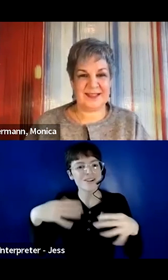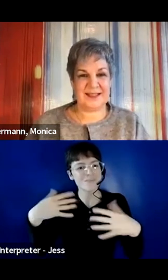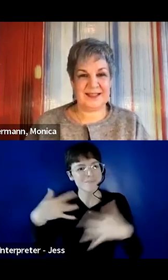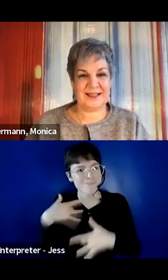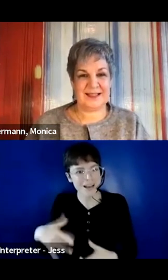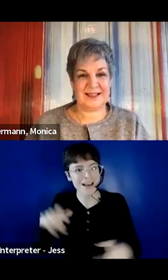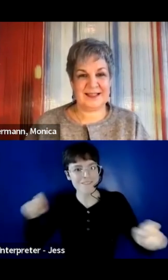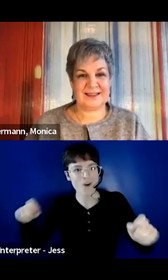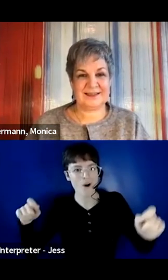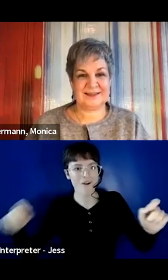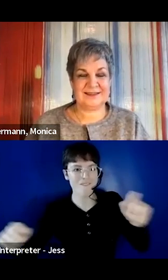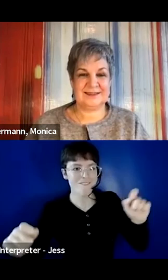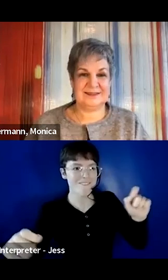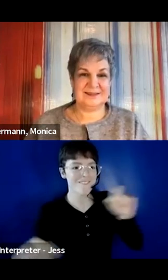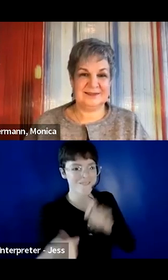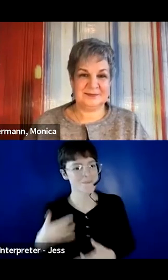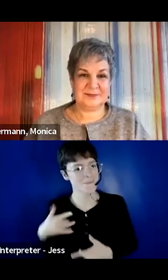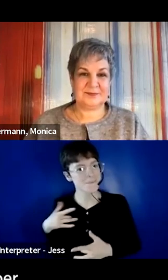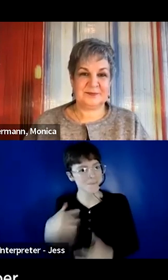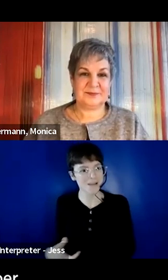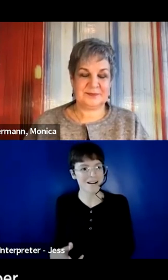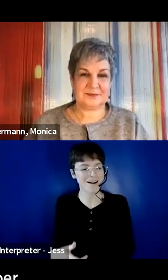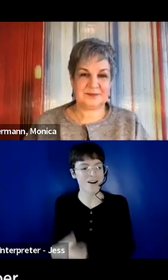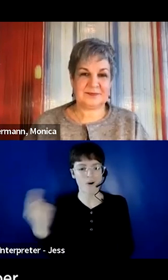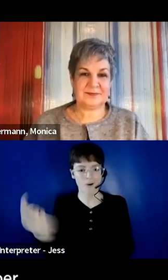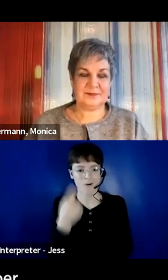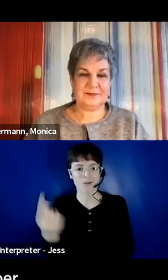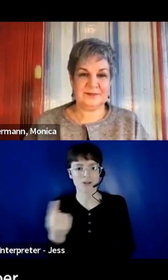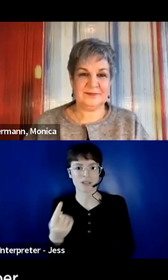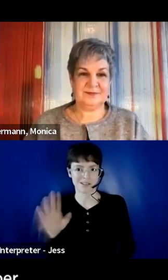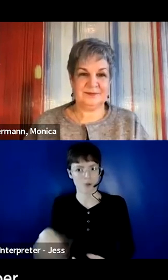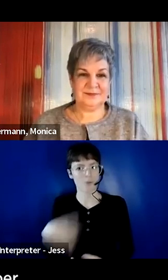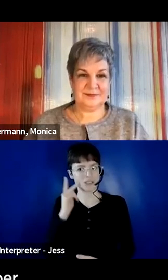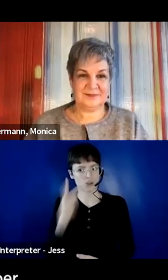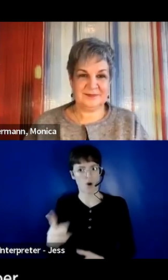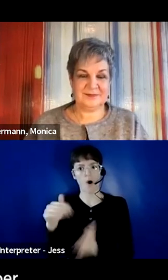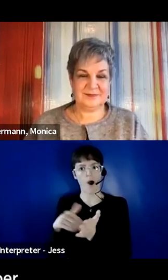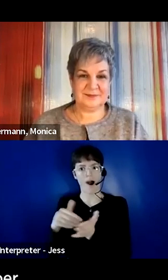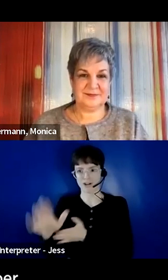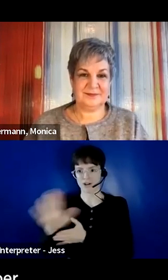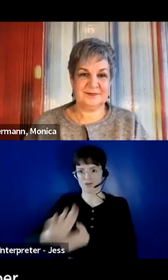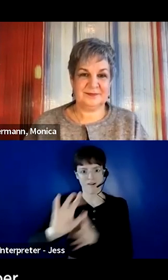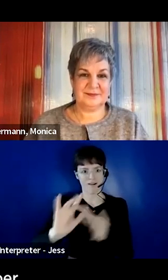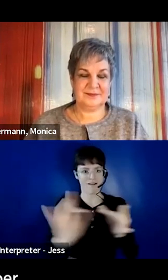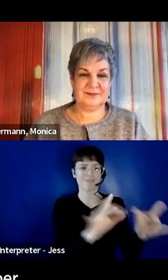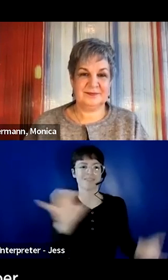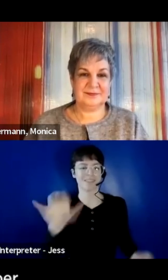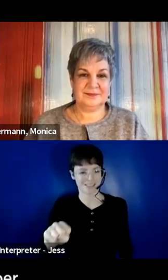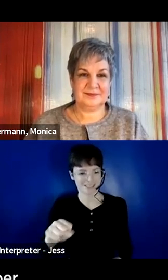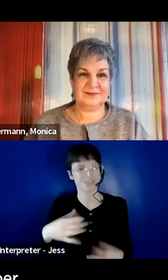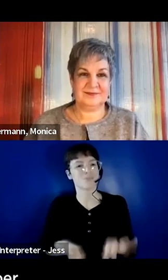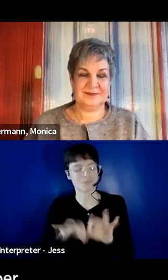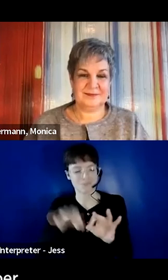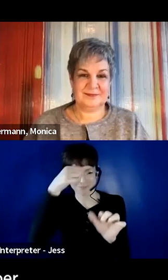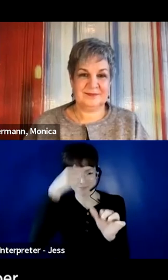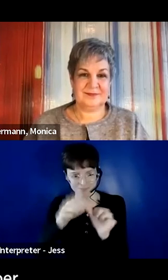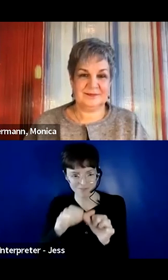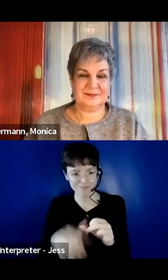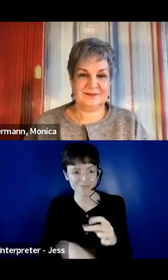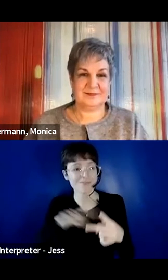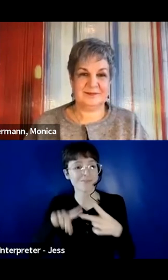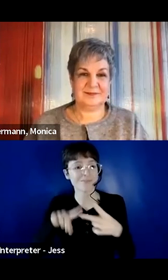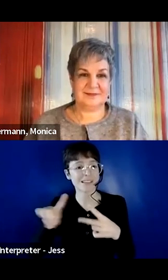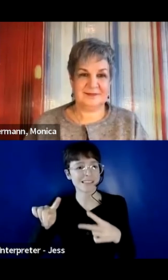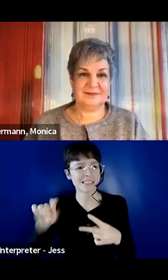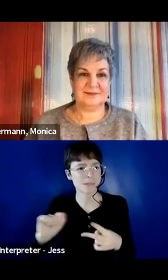um, there's a general theme that we heard throughout the answer. So it's always evolving. And to remember that consider disability beyond mobility,